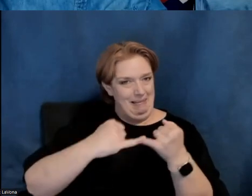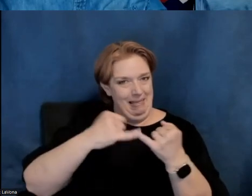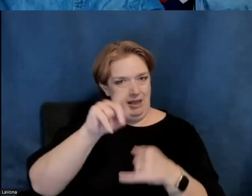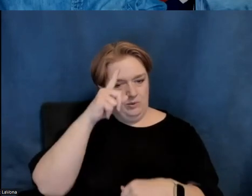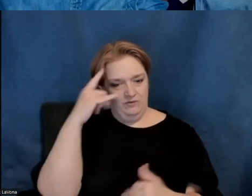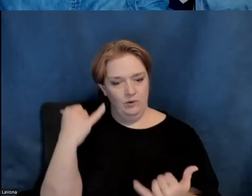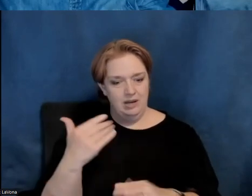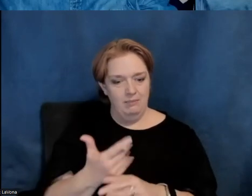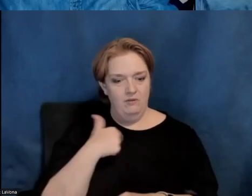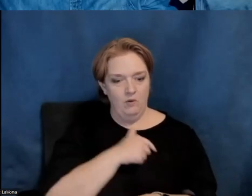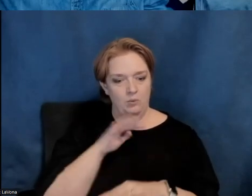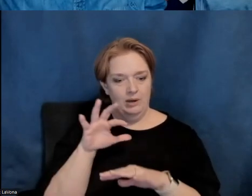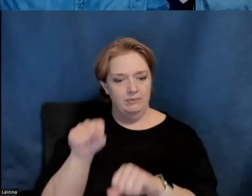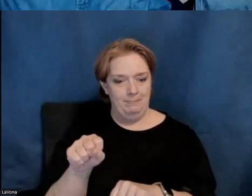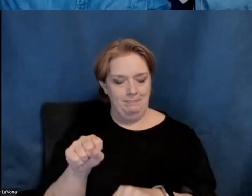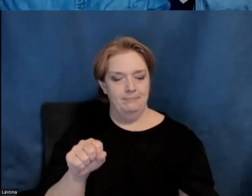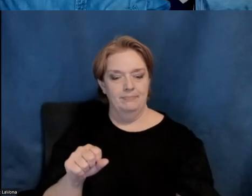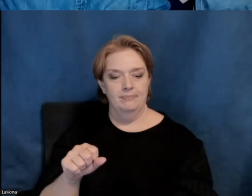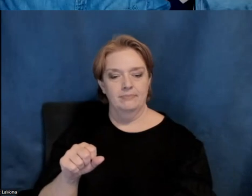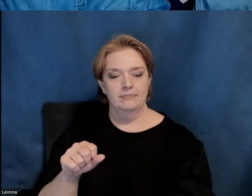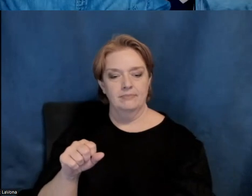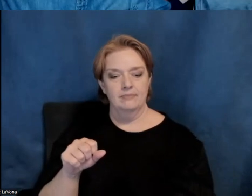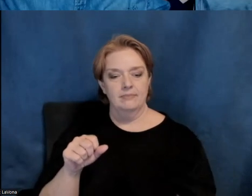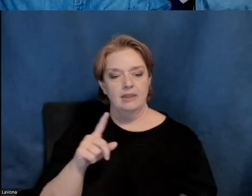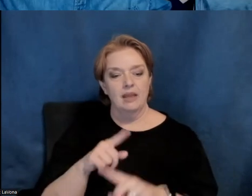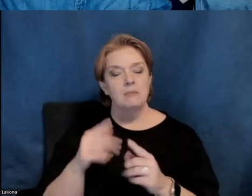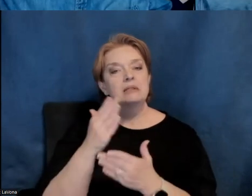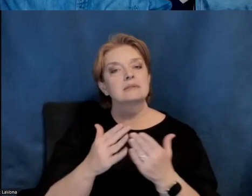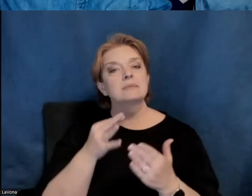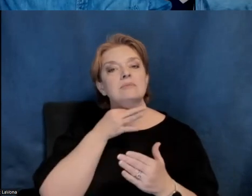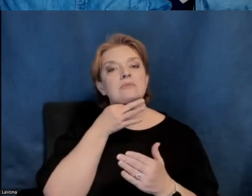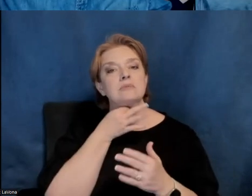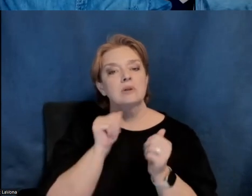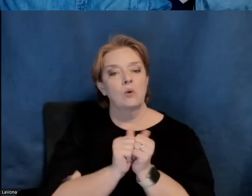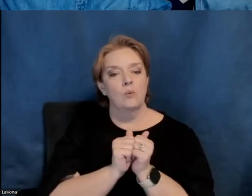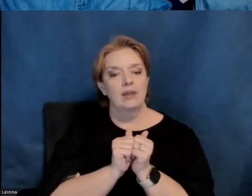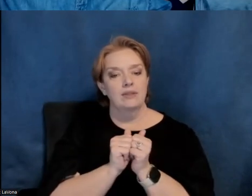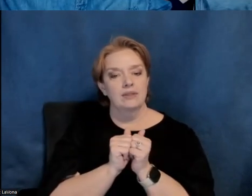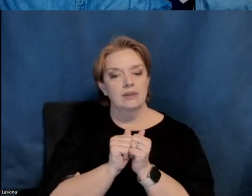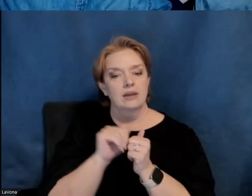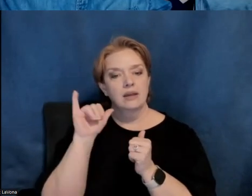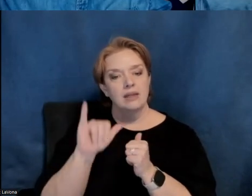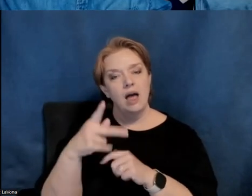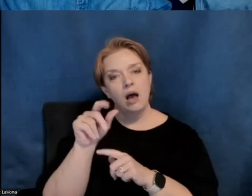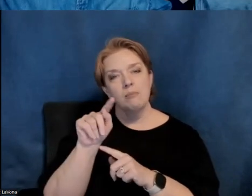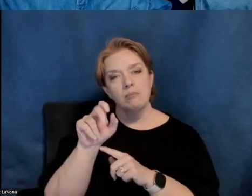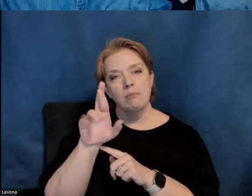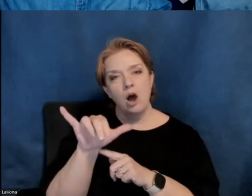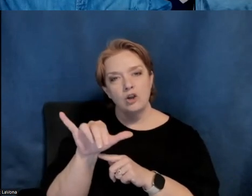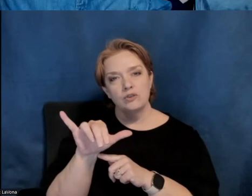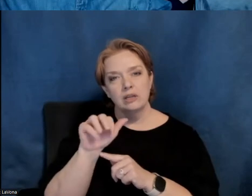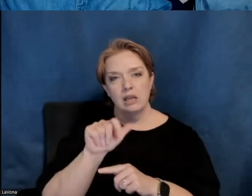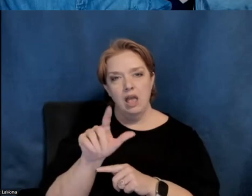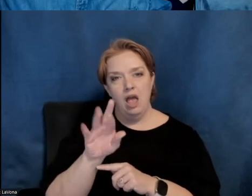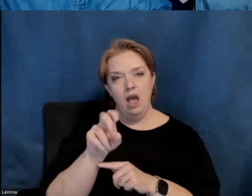today before we wrap up. Um, but there was some curiosity about the piece of, uh, pottery that Alfreda did